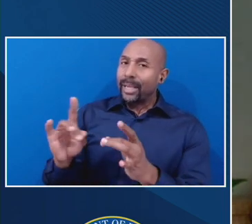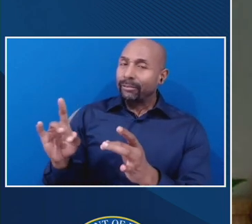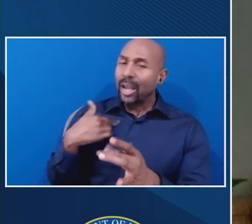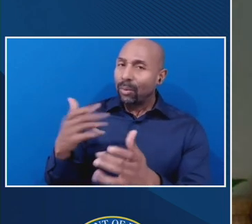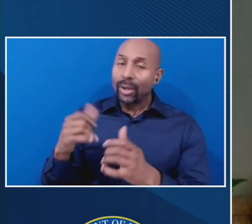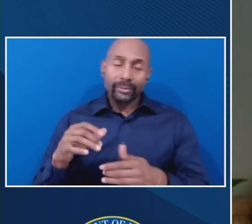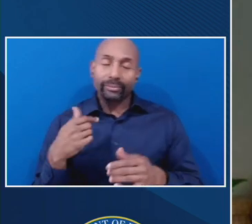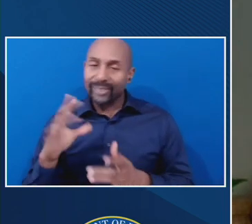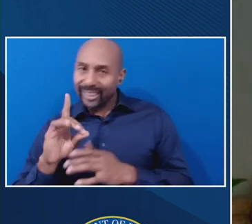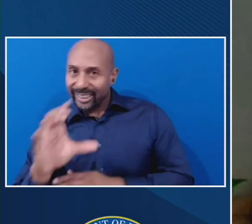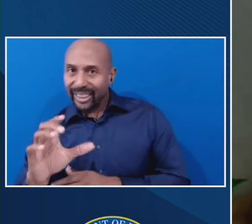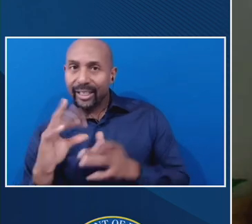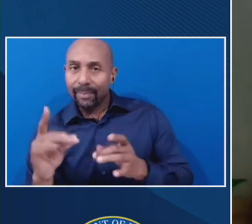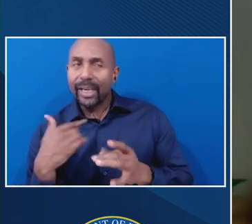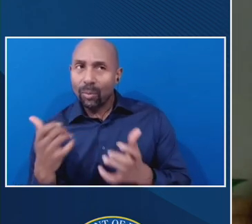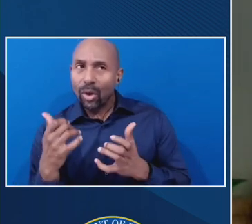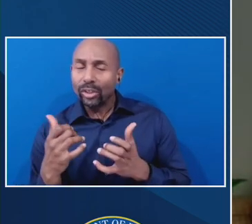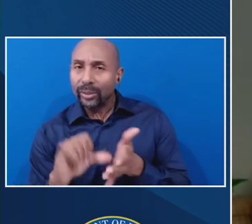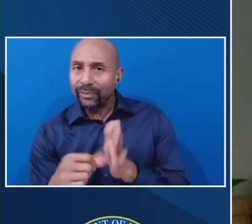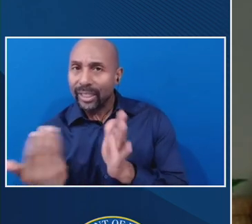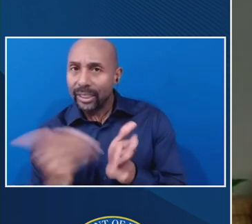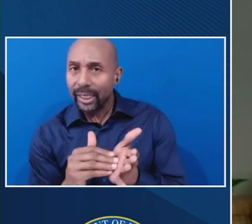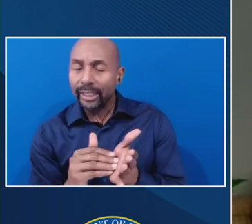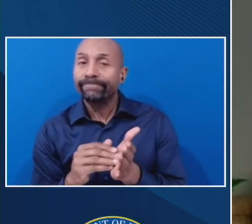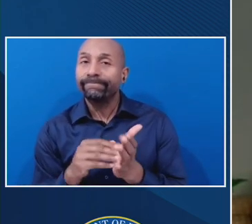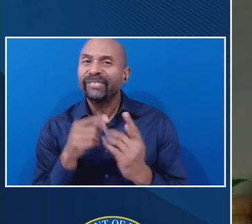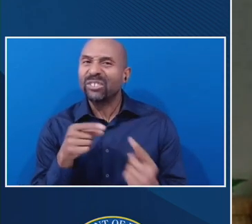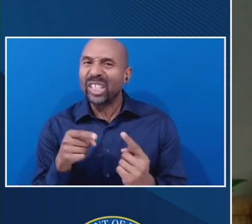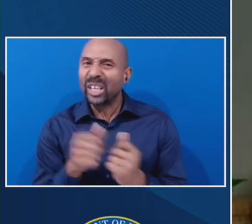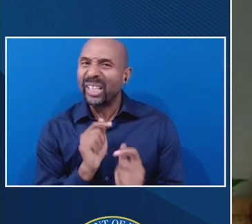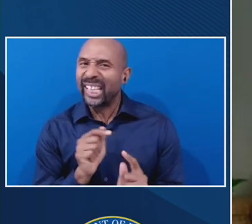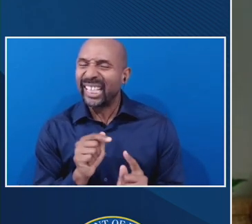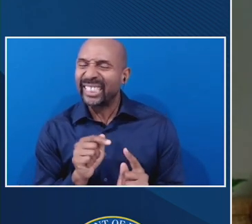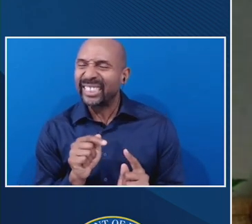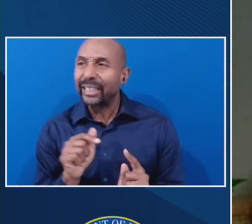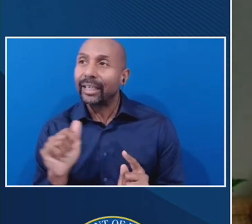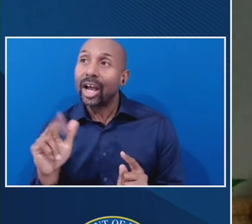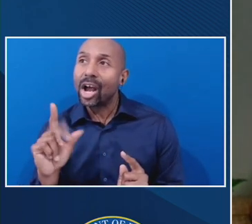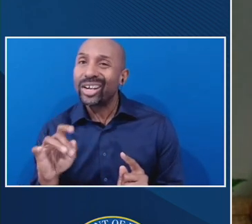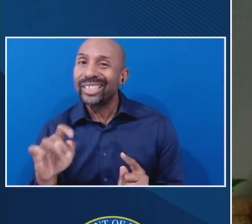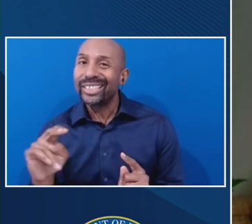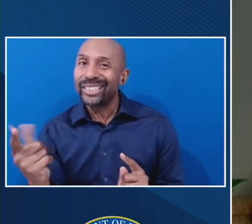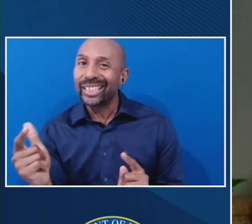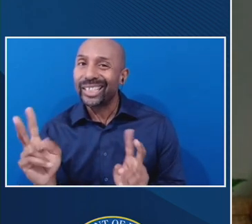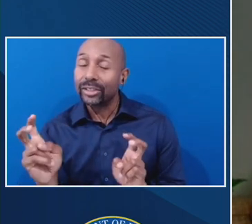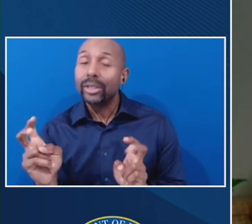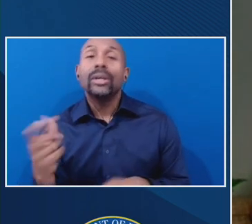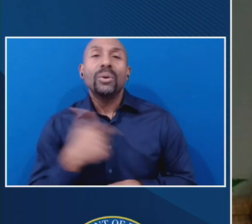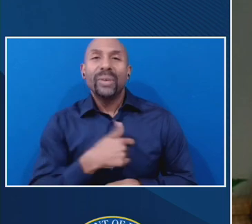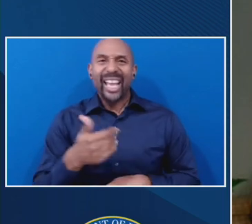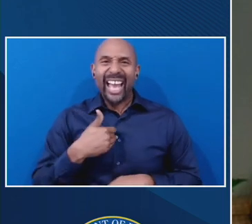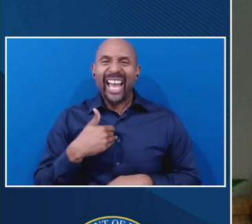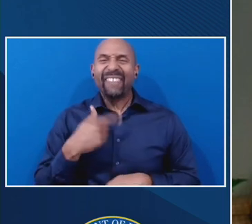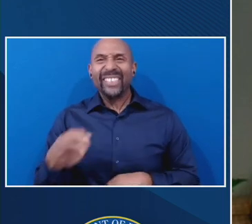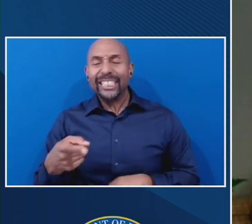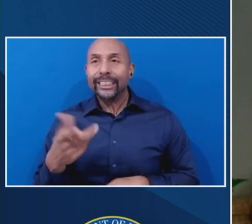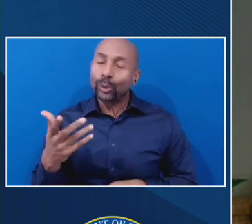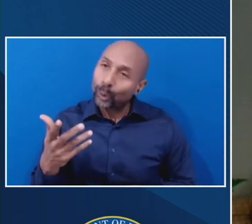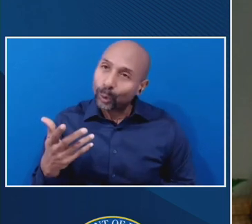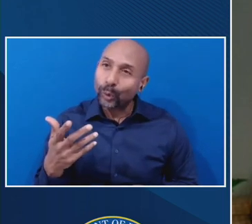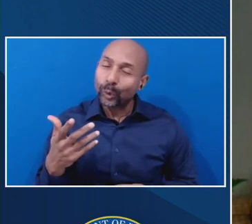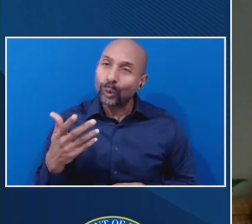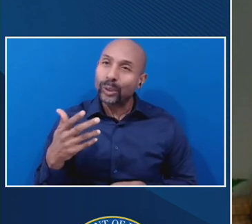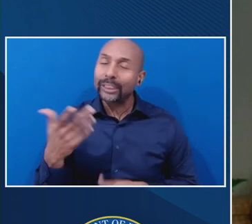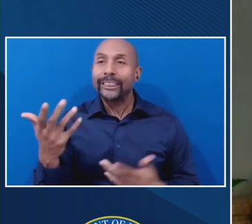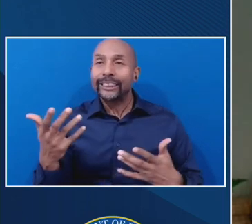and other issues. And that is the, the, the conundrum, uh, that we collectively face in trying to